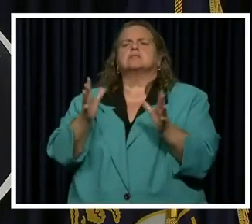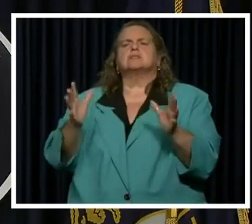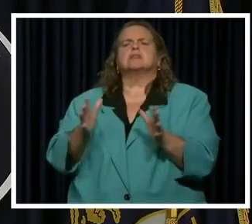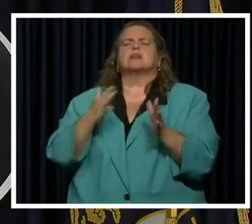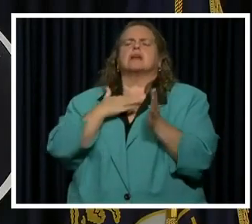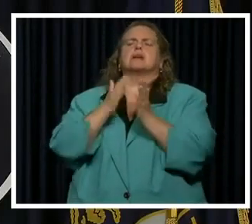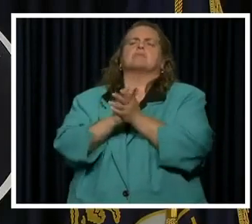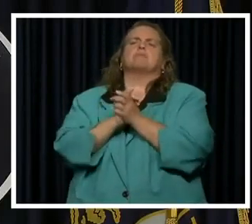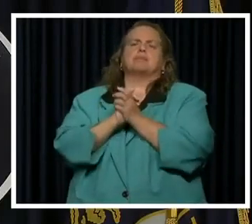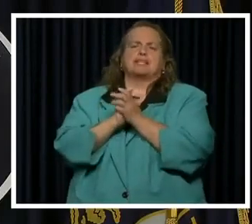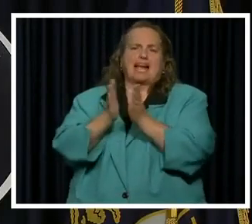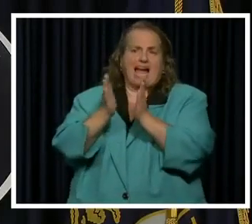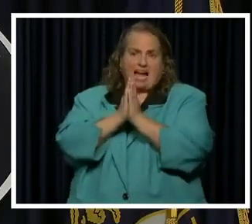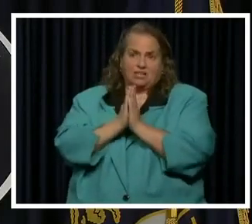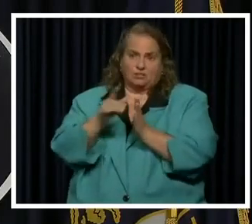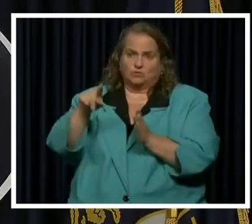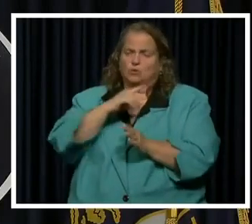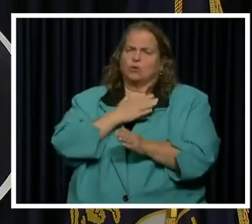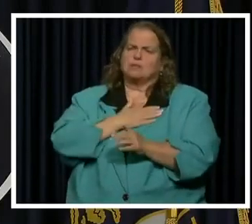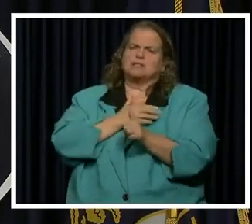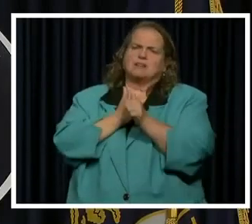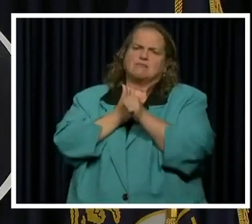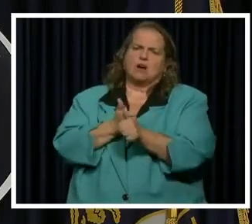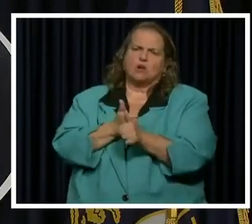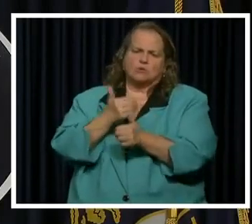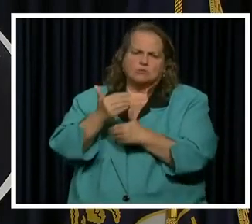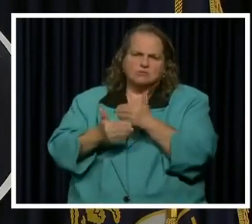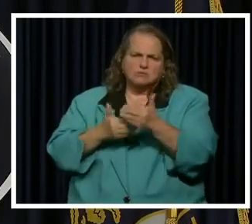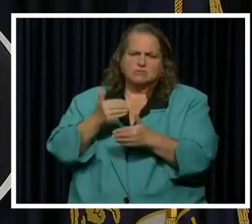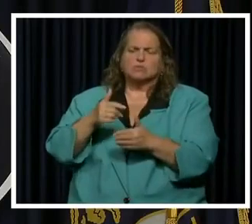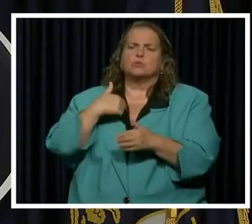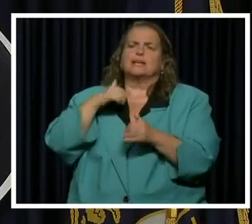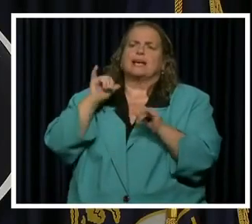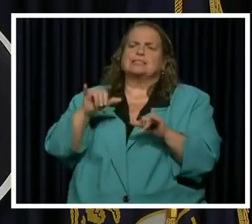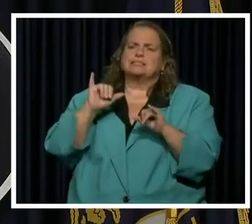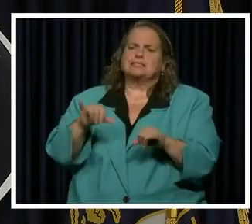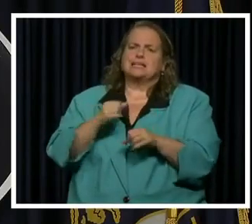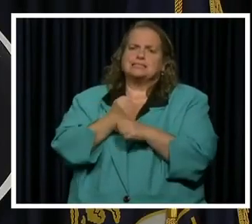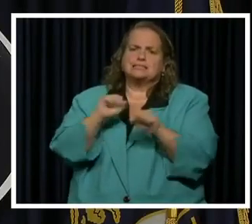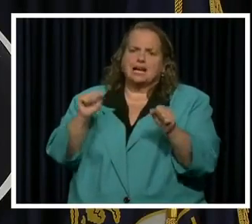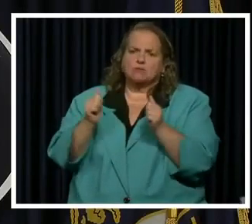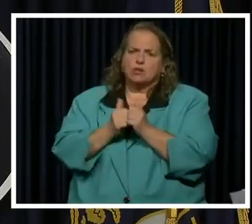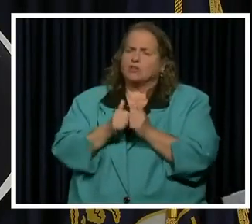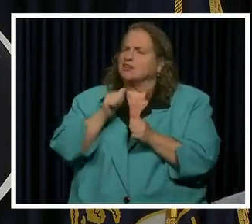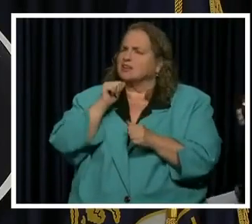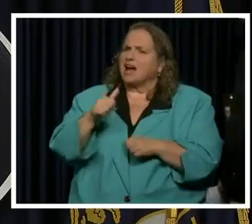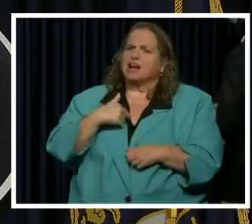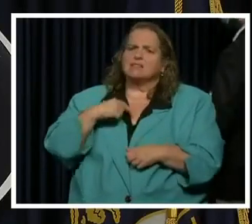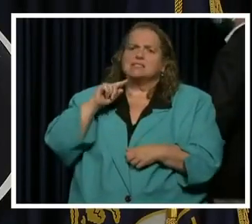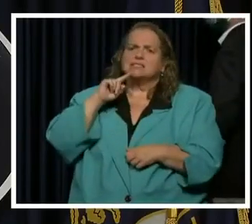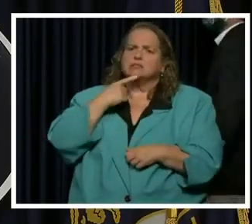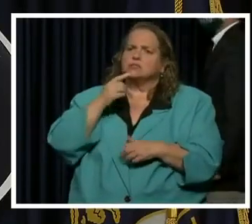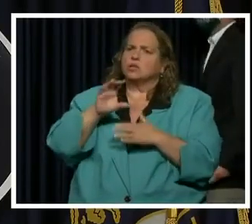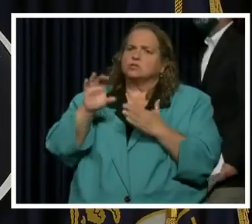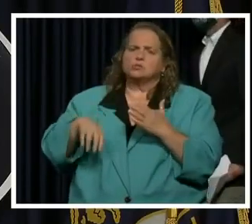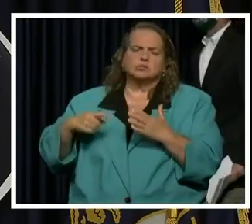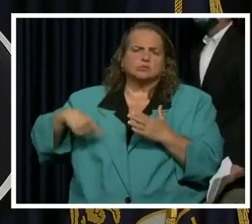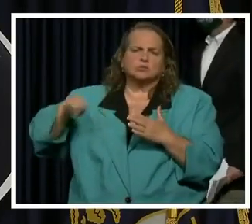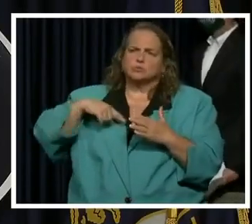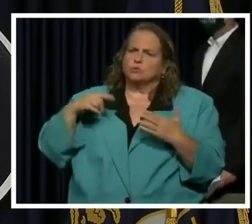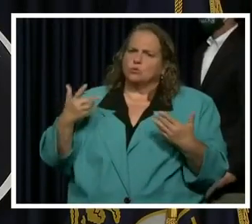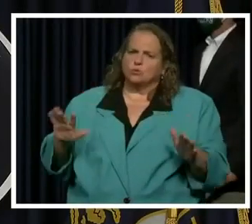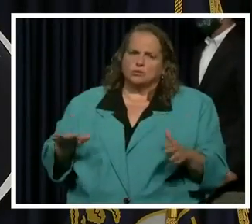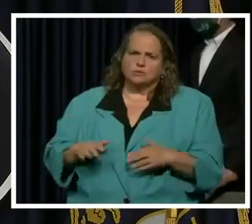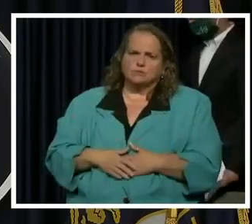ask that everybody please follow these steps so that we can stay safe together and not have serious consequences none of us wants as a